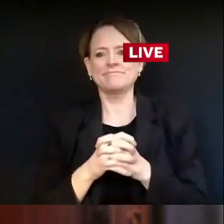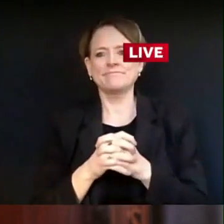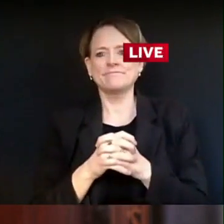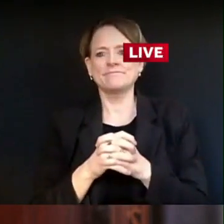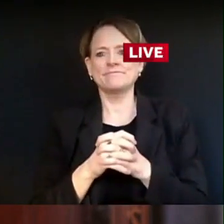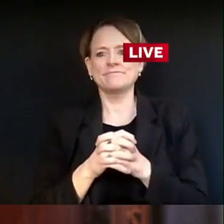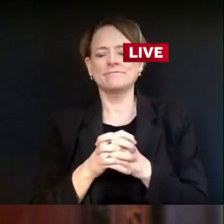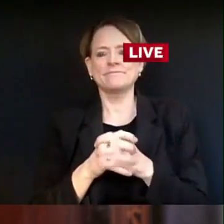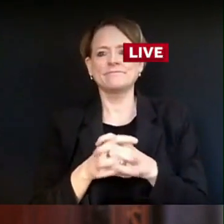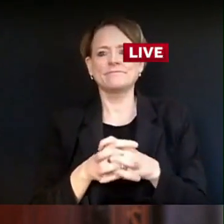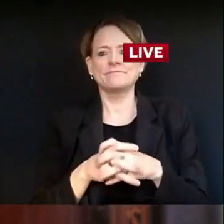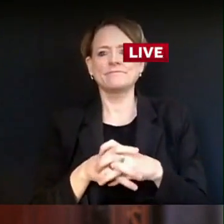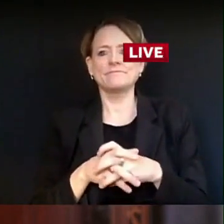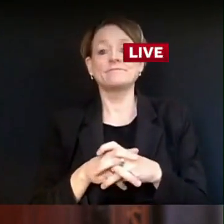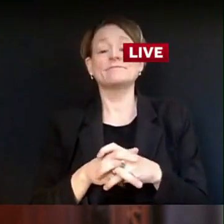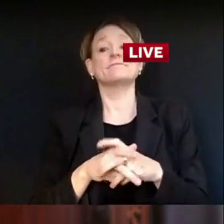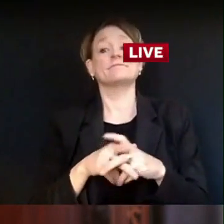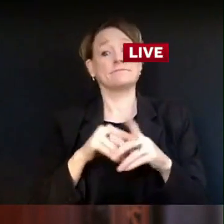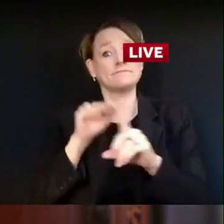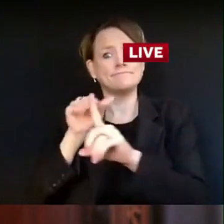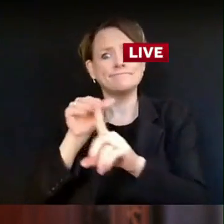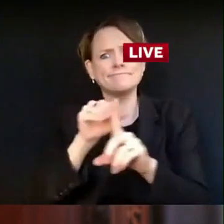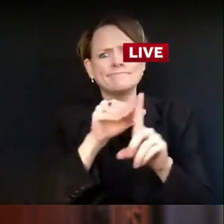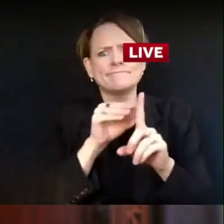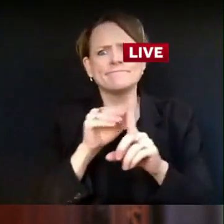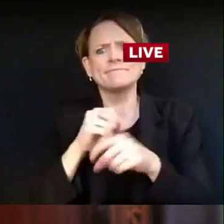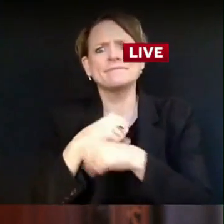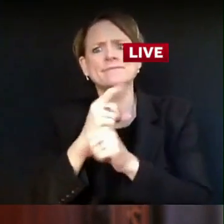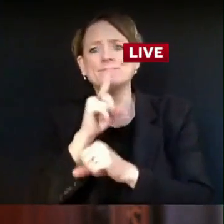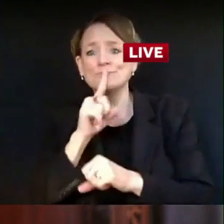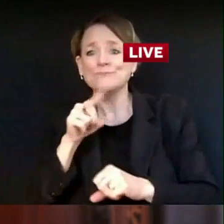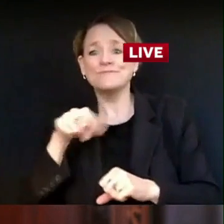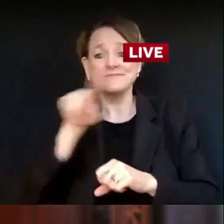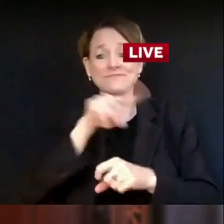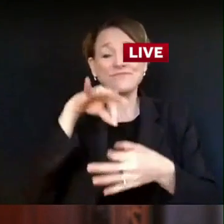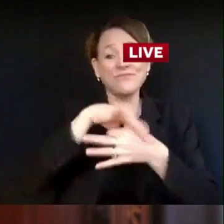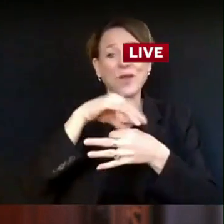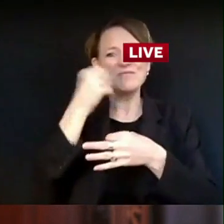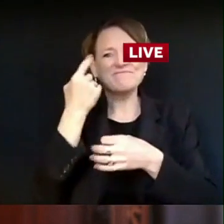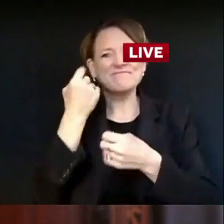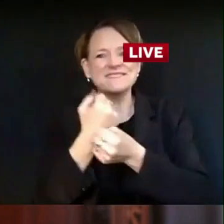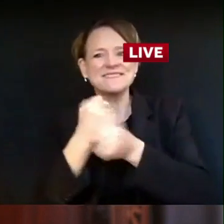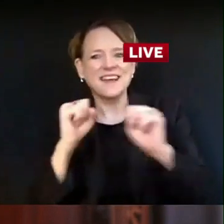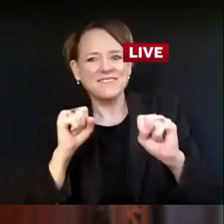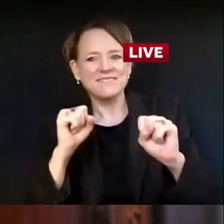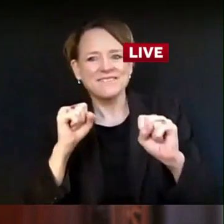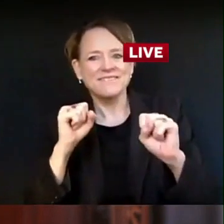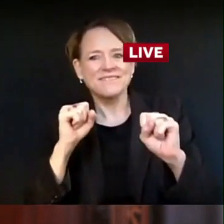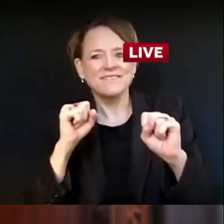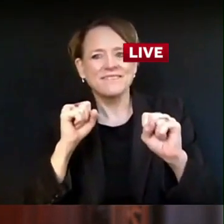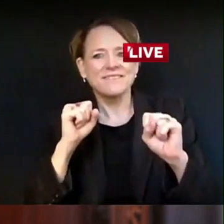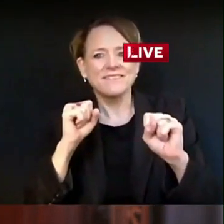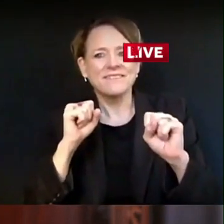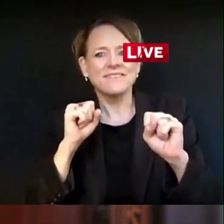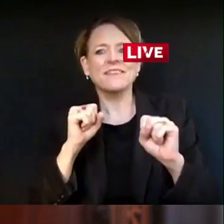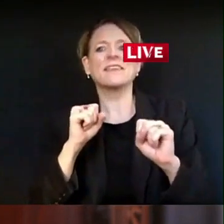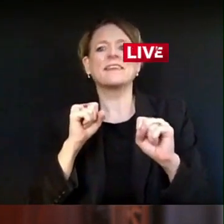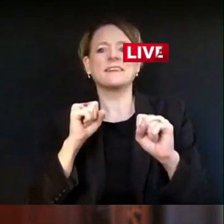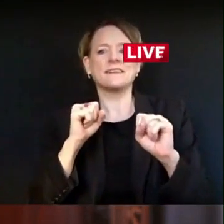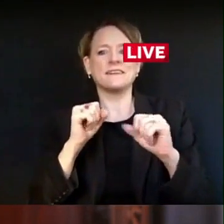sure that you can vote safely. If you still have your absentee ballot, fill it out and return it as soon as you are able.